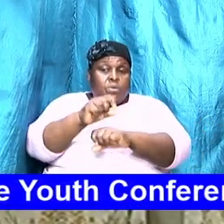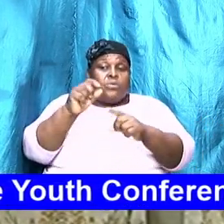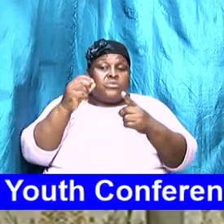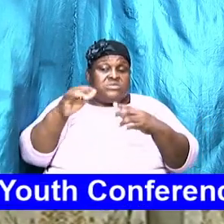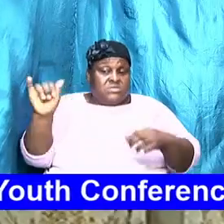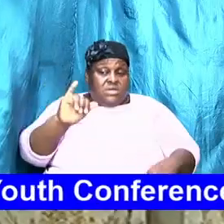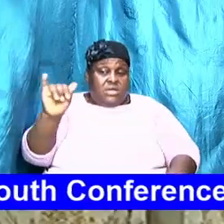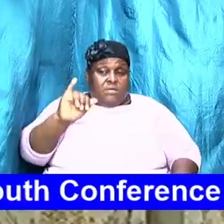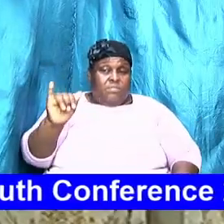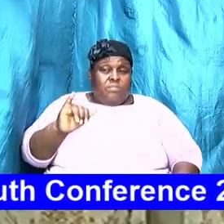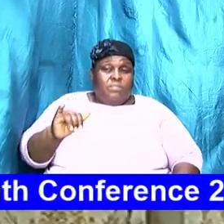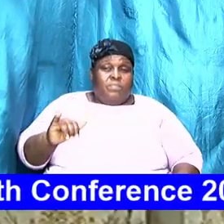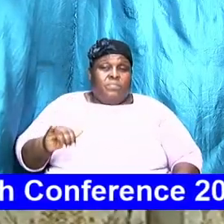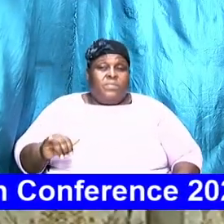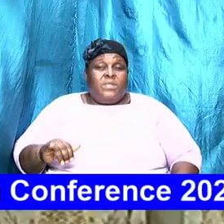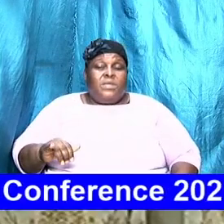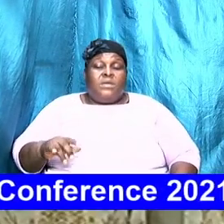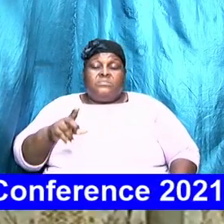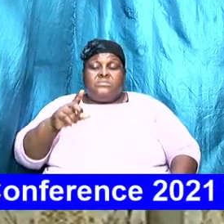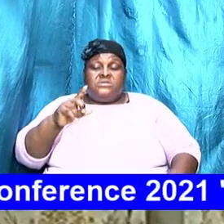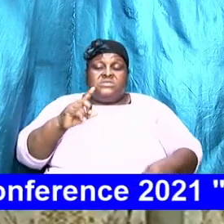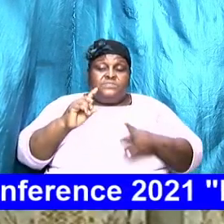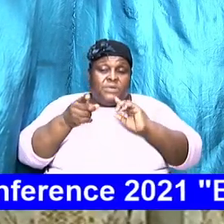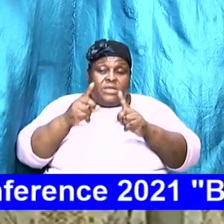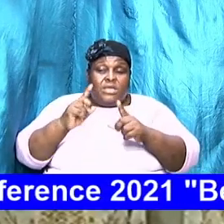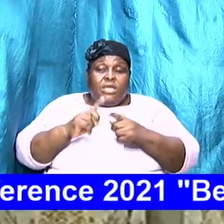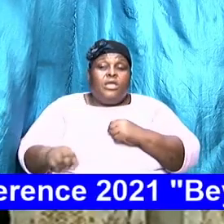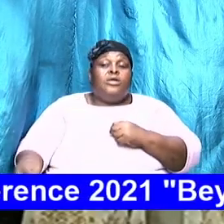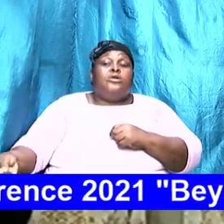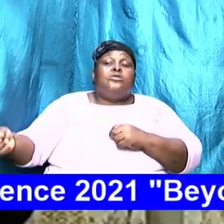worry but I'm talking to the basic fundamental